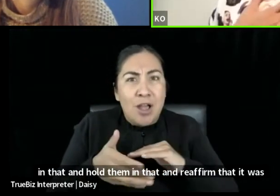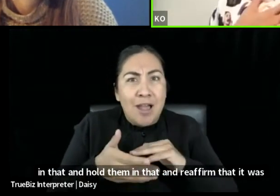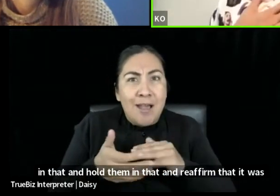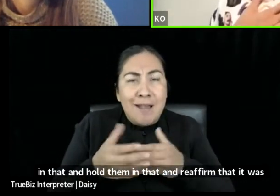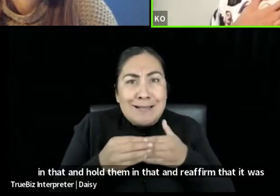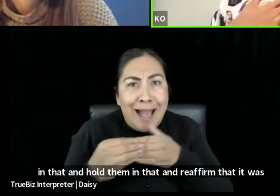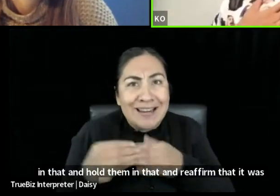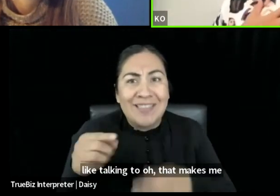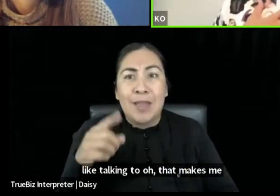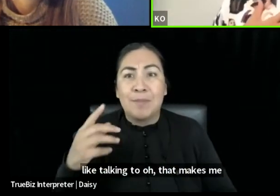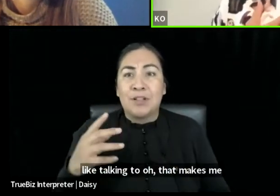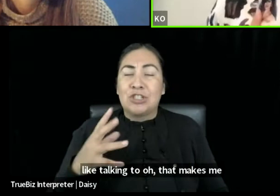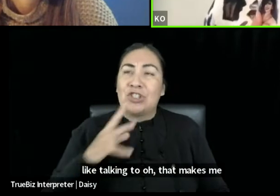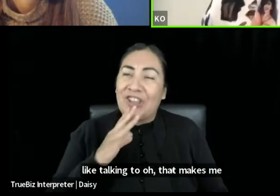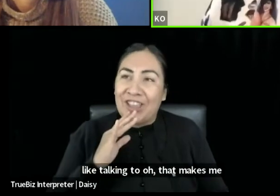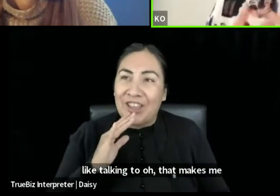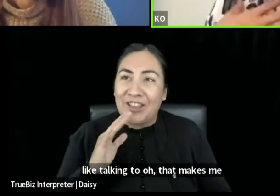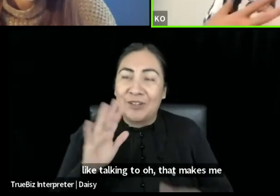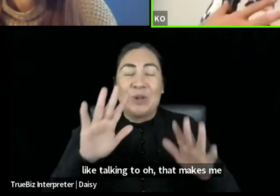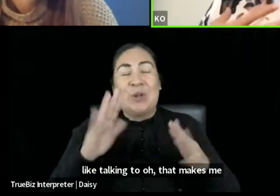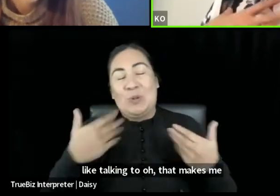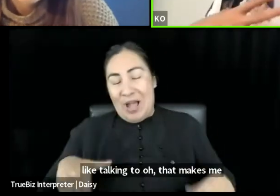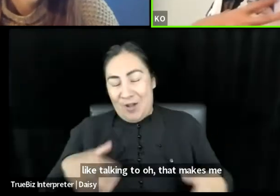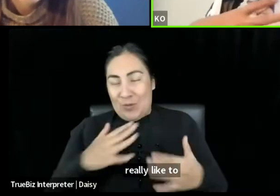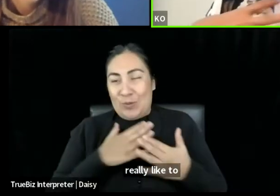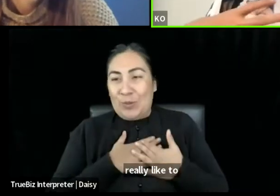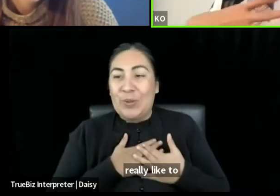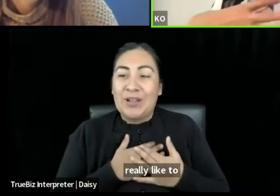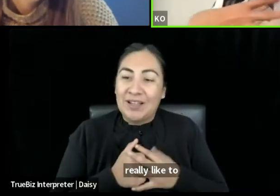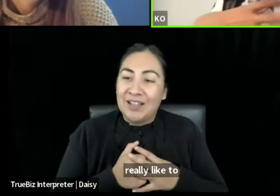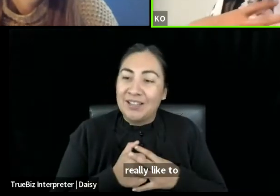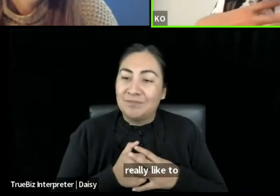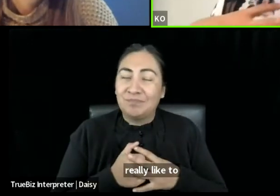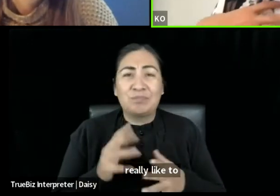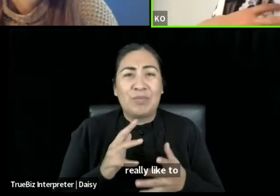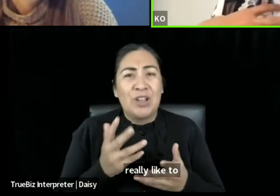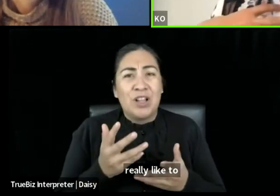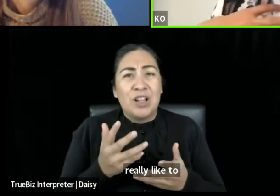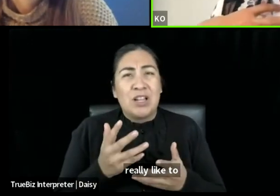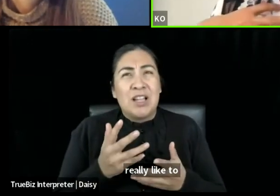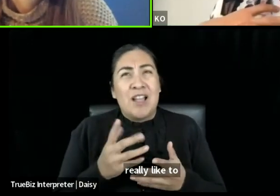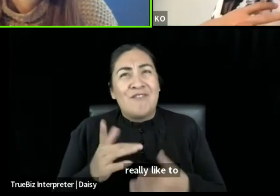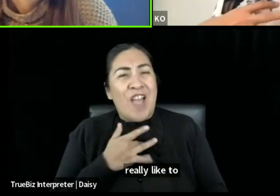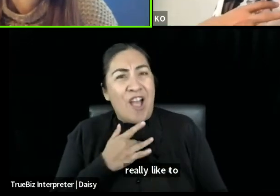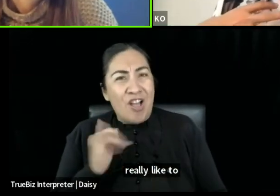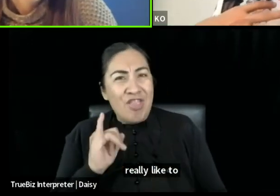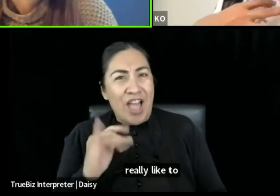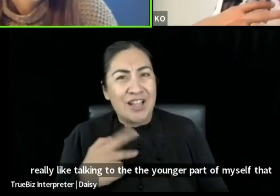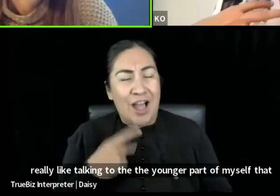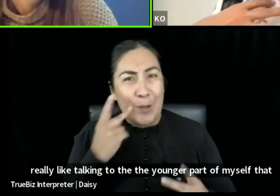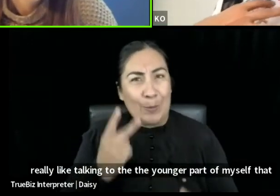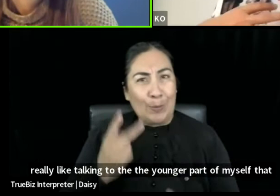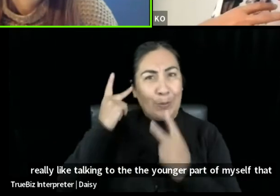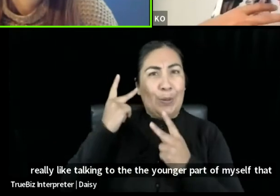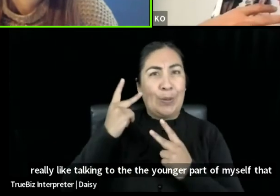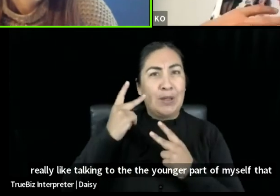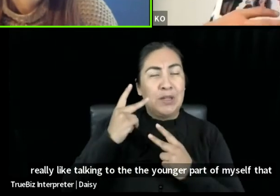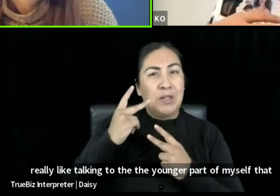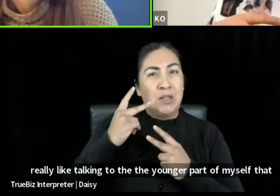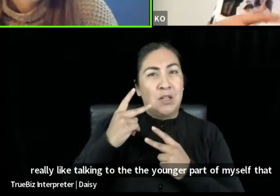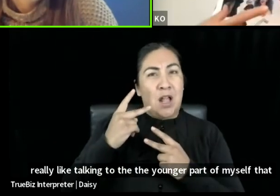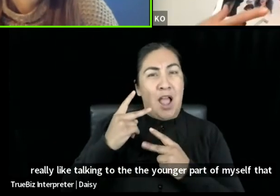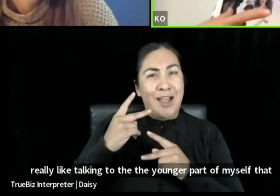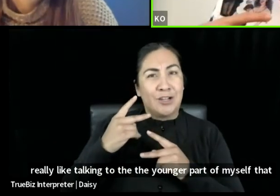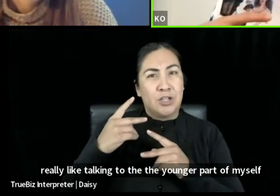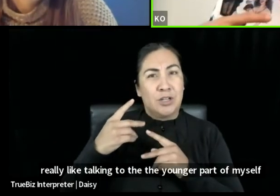Oh, that makes me really, uh, like talking to the, the younger part of myself that I had not afforded that too.